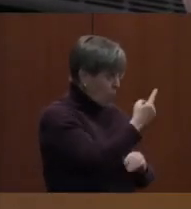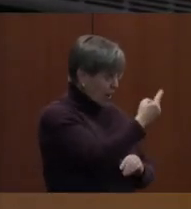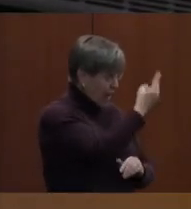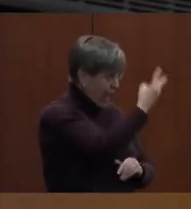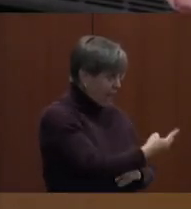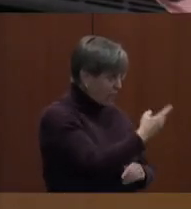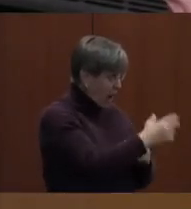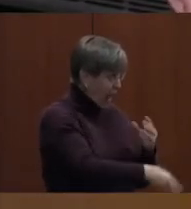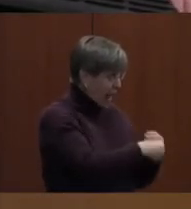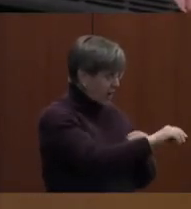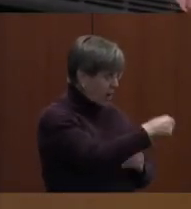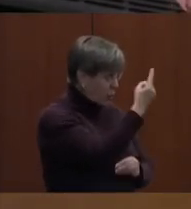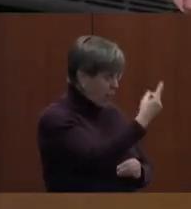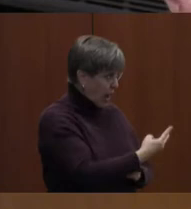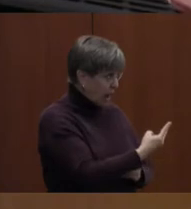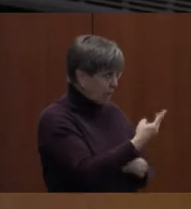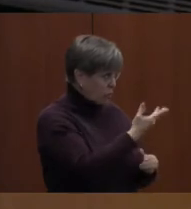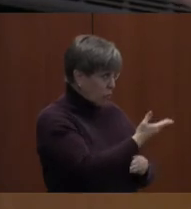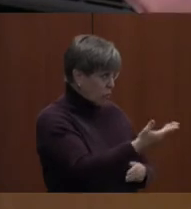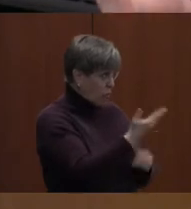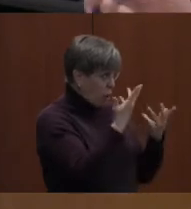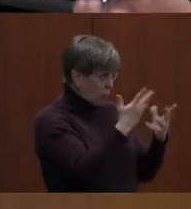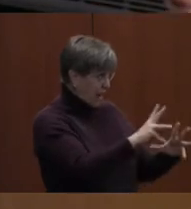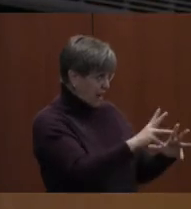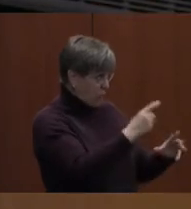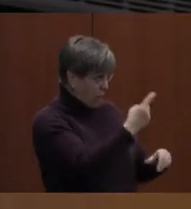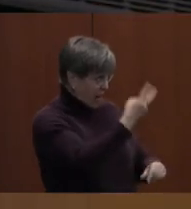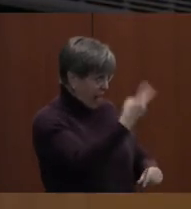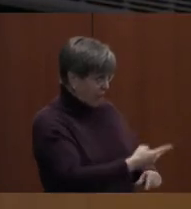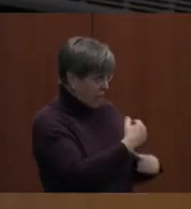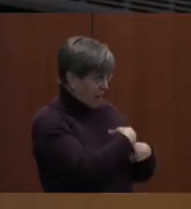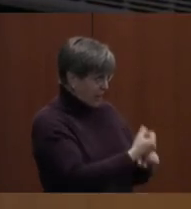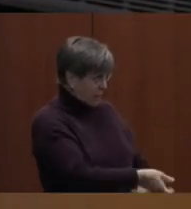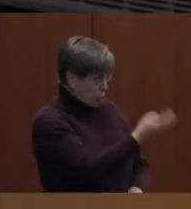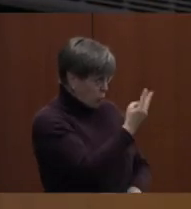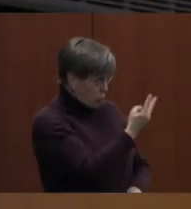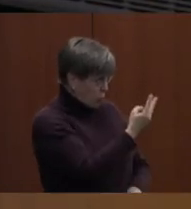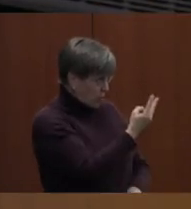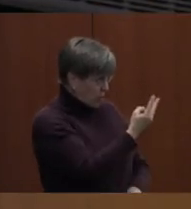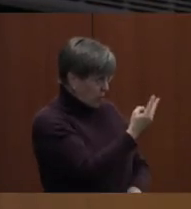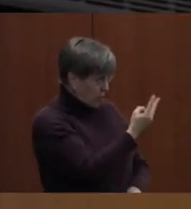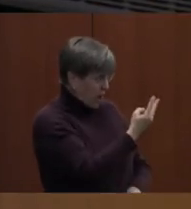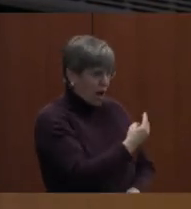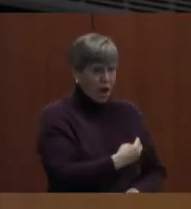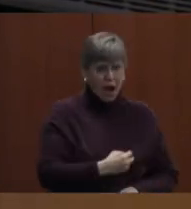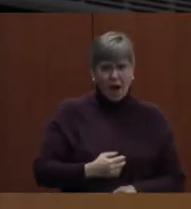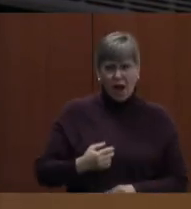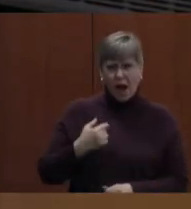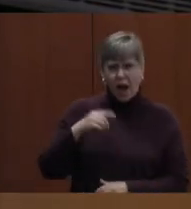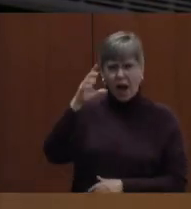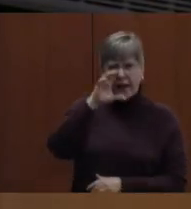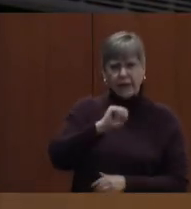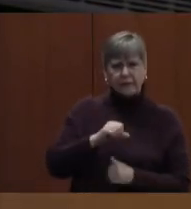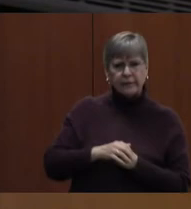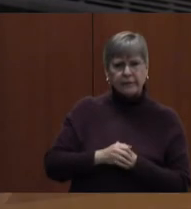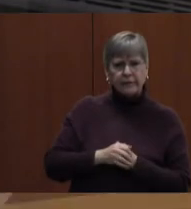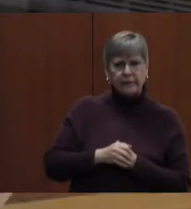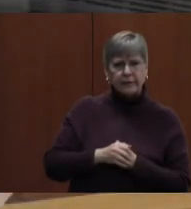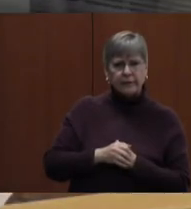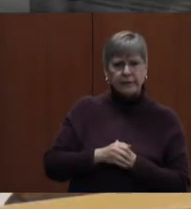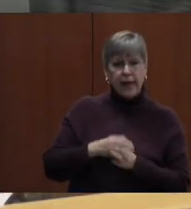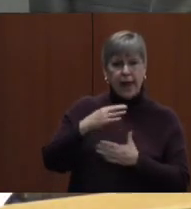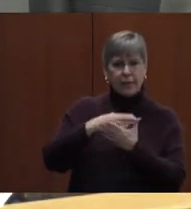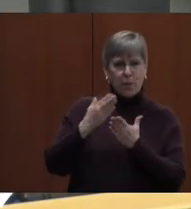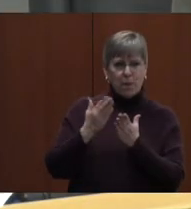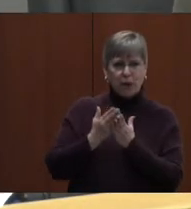or add another half to those ones that are already one and a half to make them two? Well, I guess I, you know, in